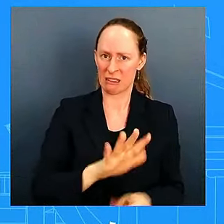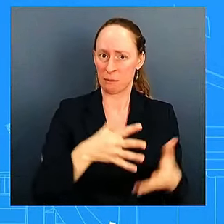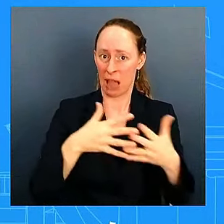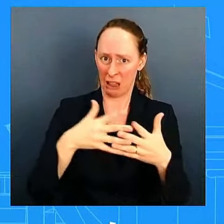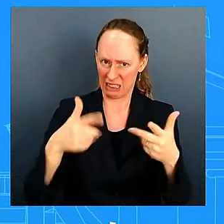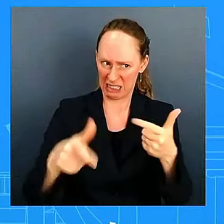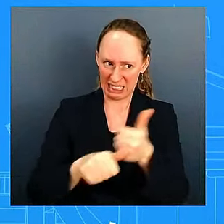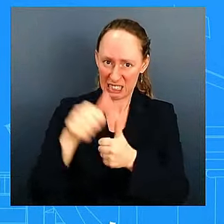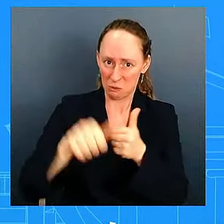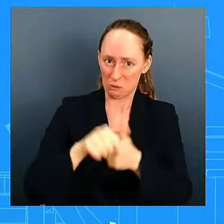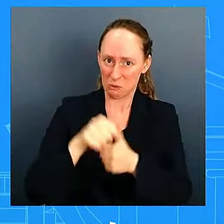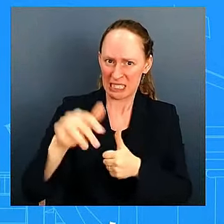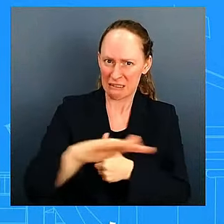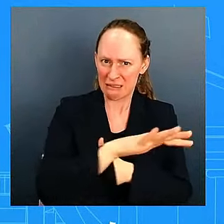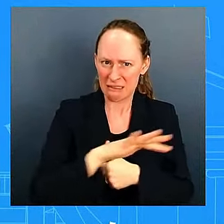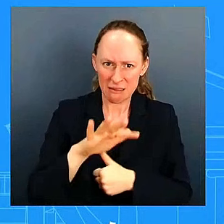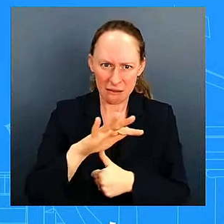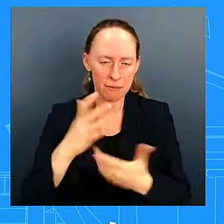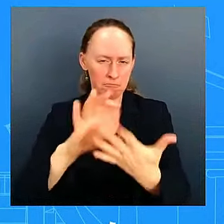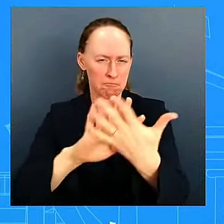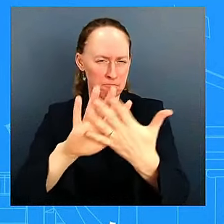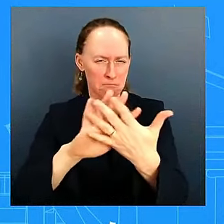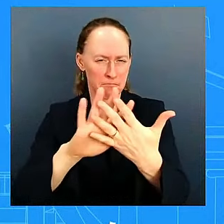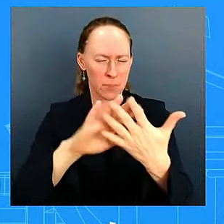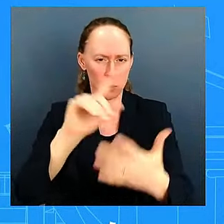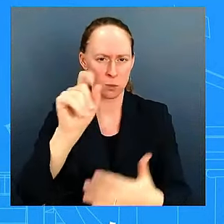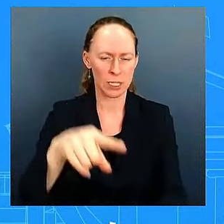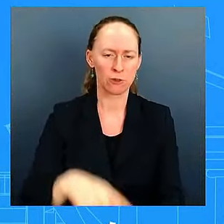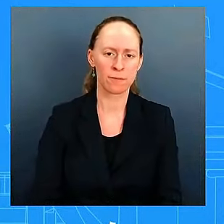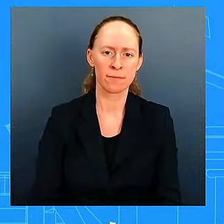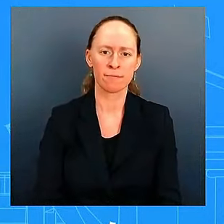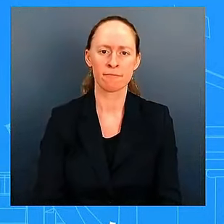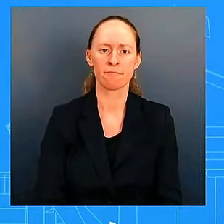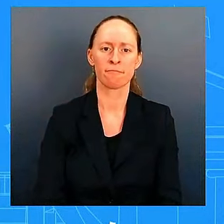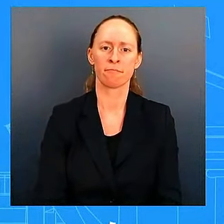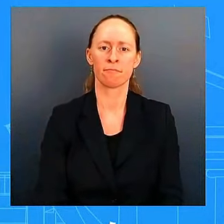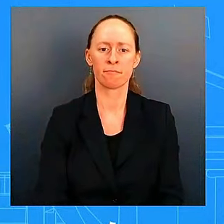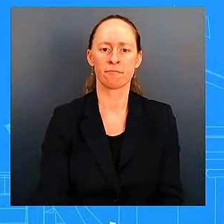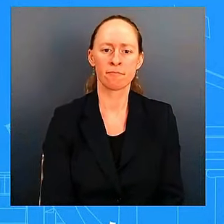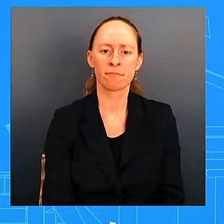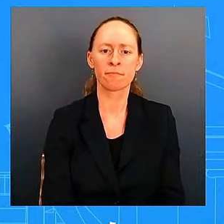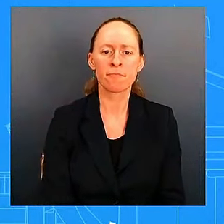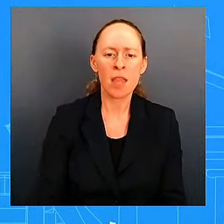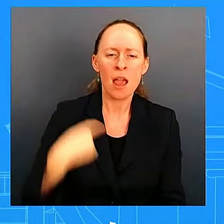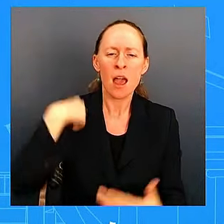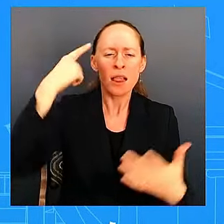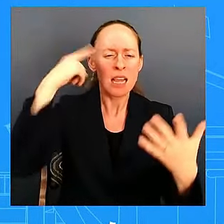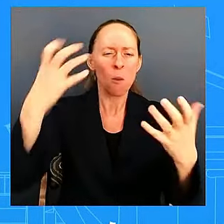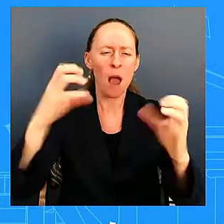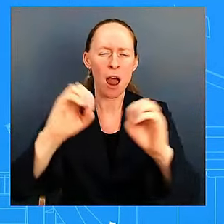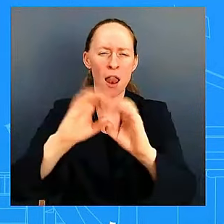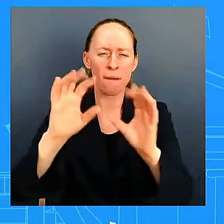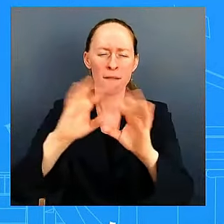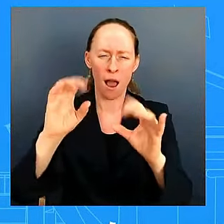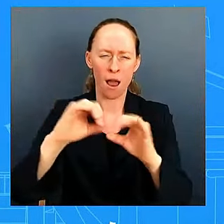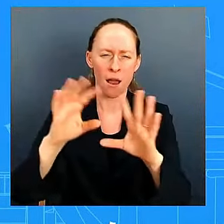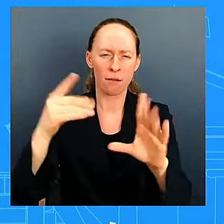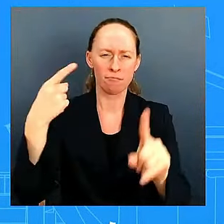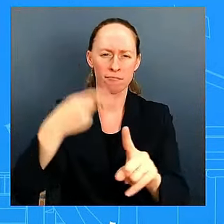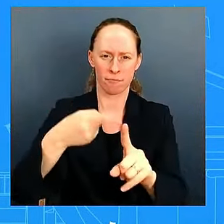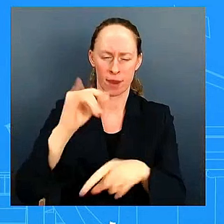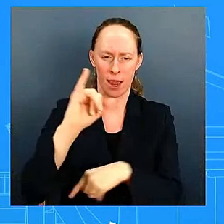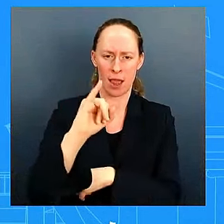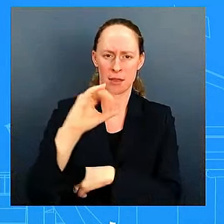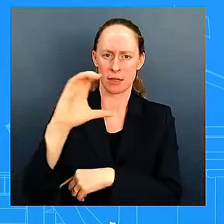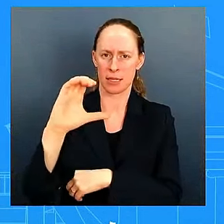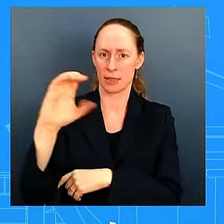here uh first of all the false the the false representation of the data uh ice shared so